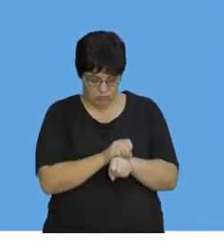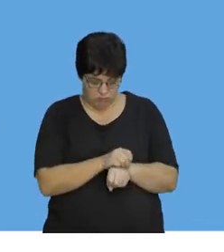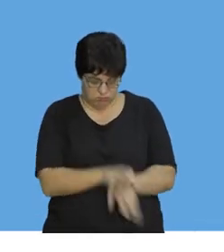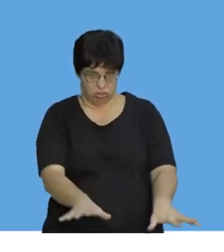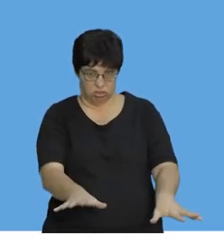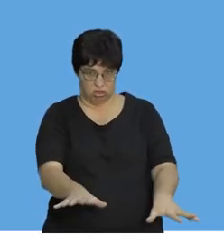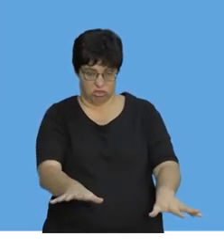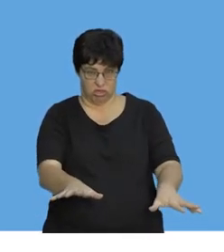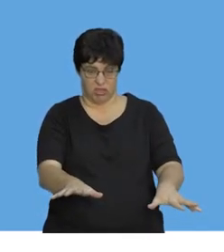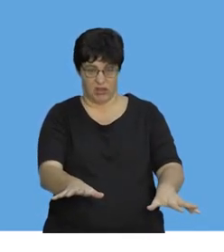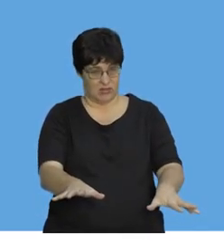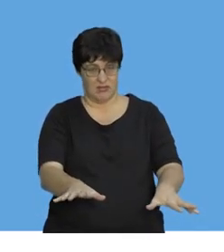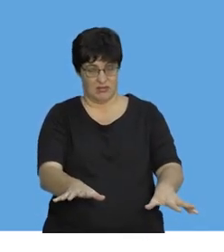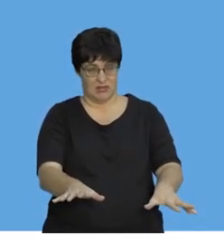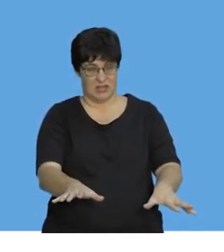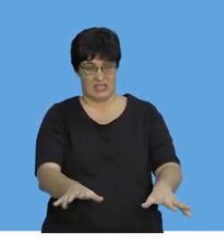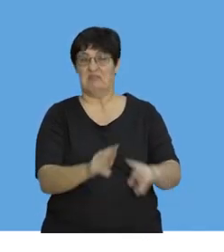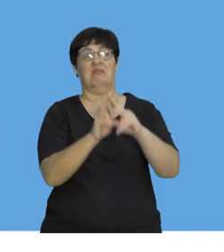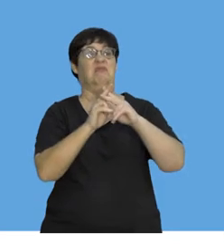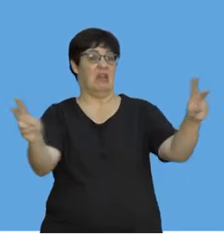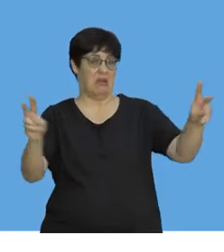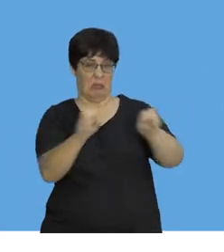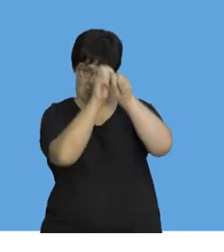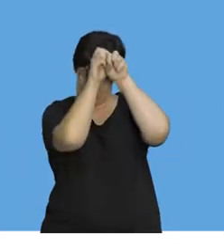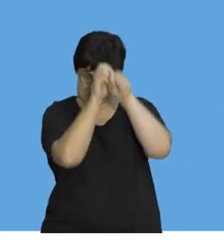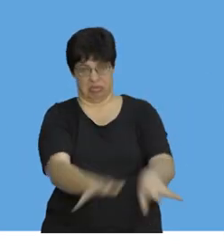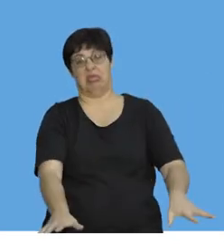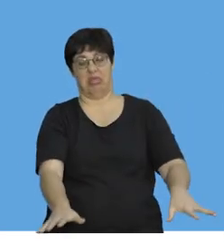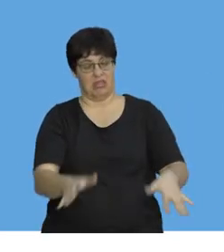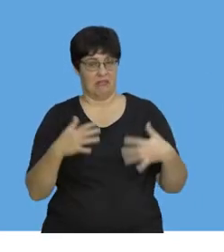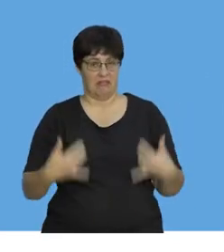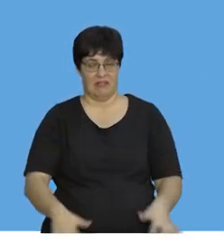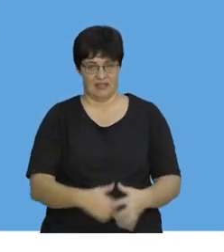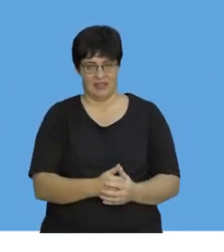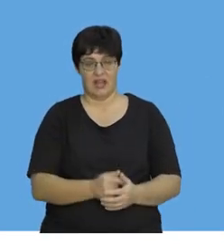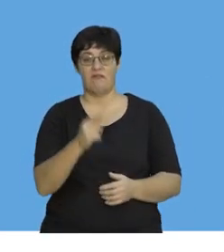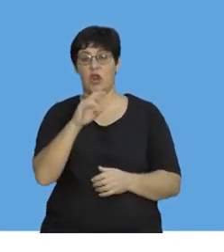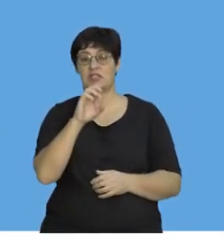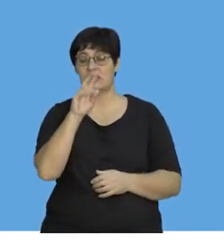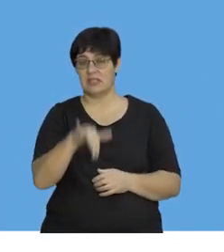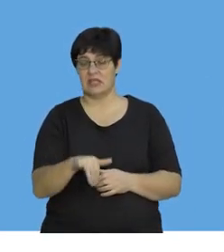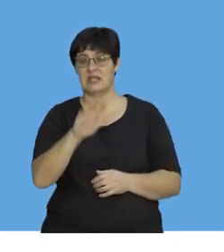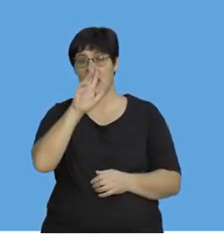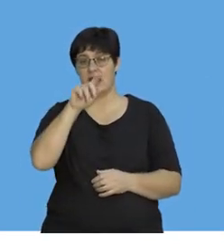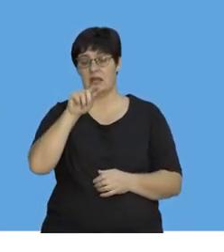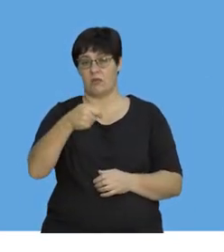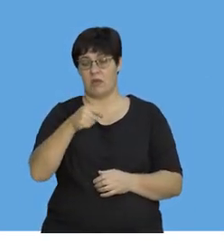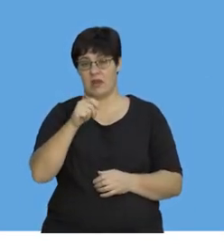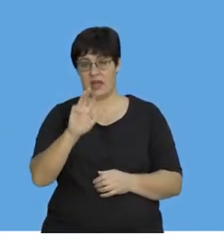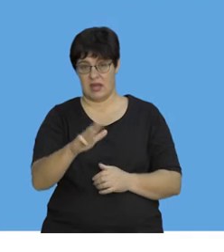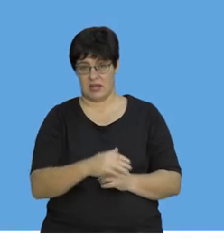much splashed. Okay. Egg very broken. The velocity, 9,9.